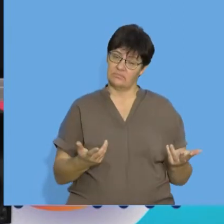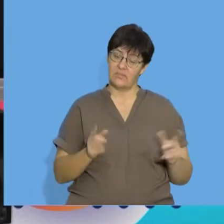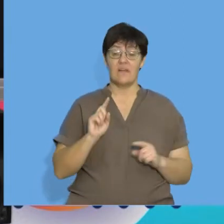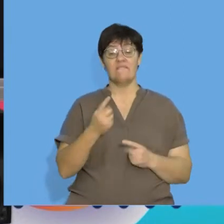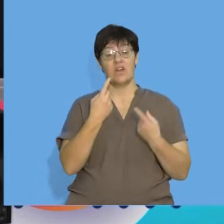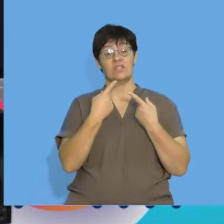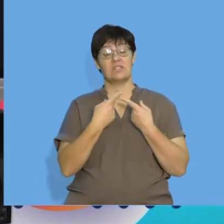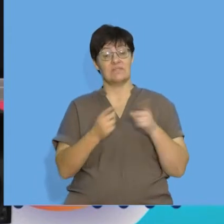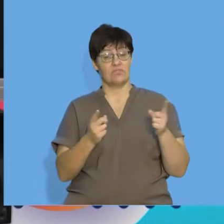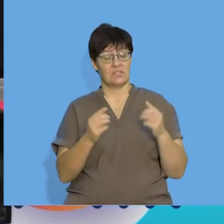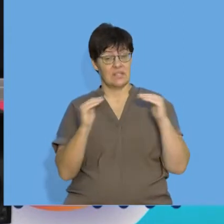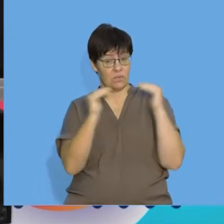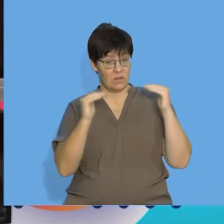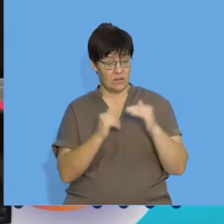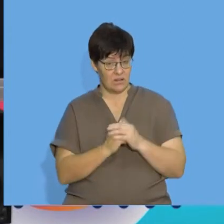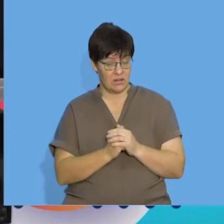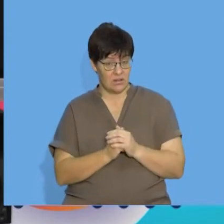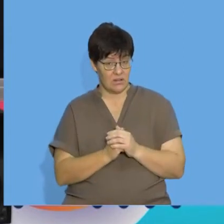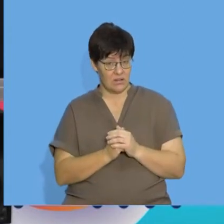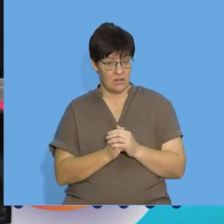Are my first differences equal?